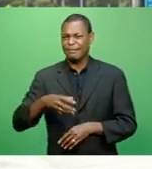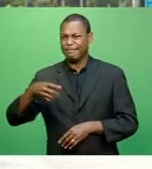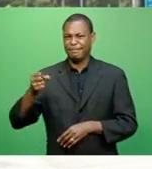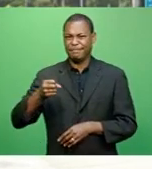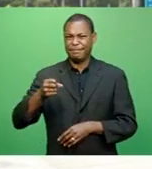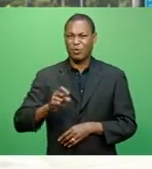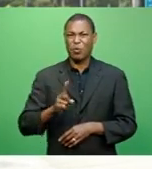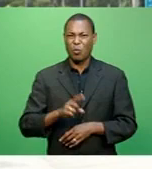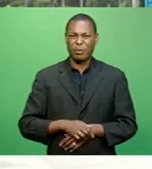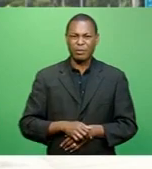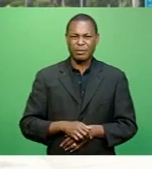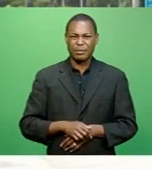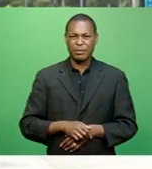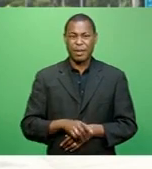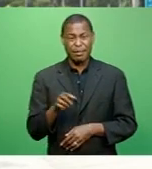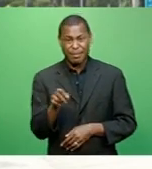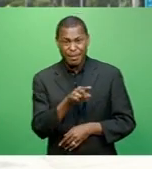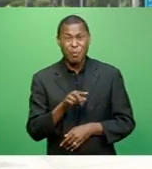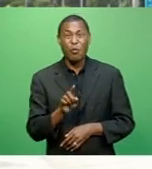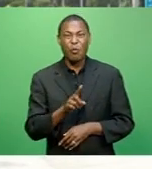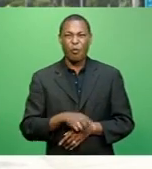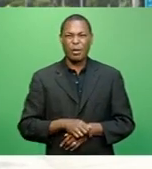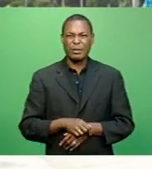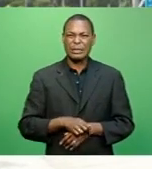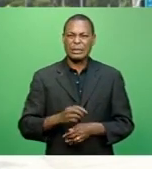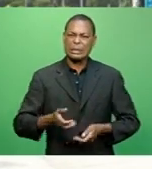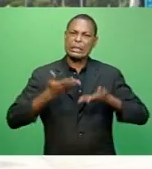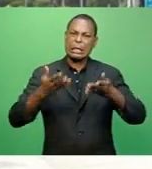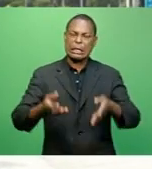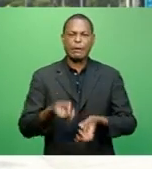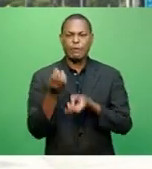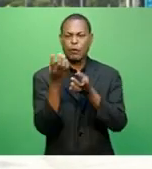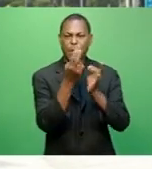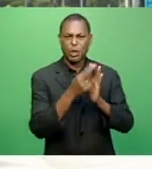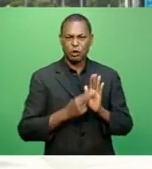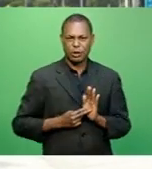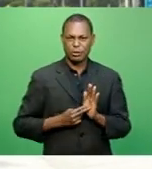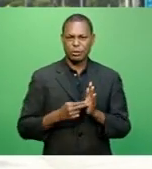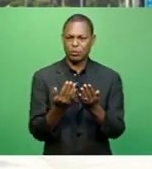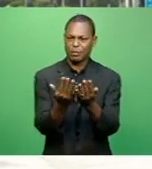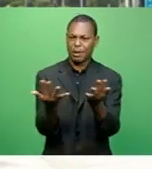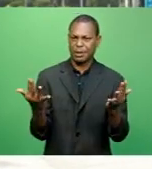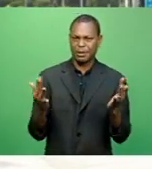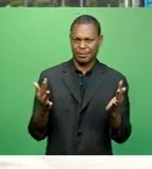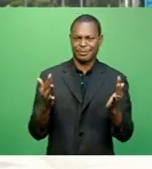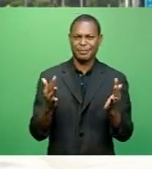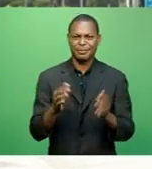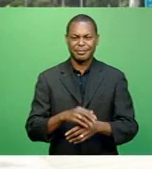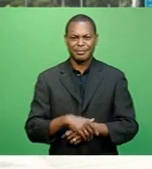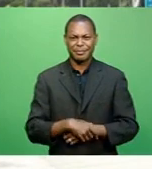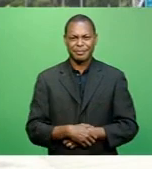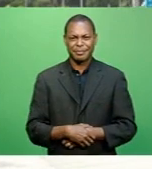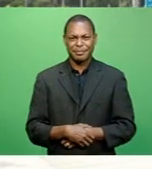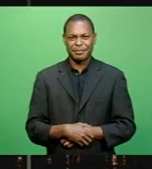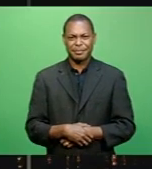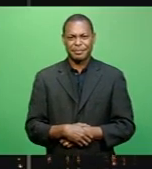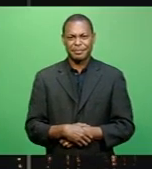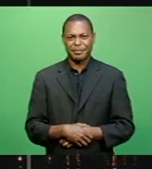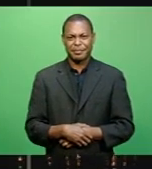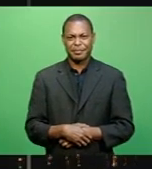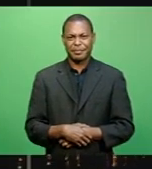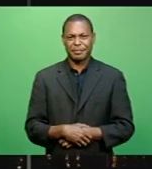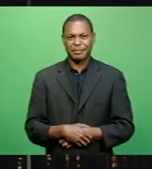the three were allegedly leaking confidential information to the public. Apanisha Wangarandovu, FBC News.